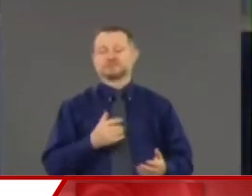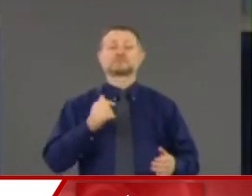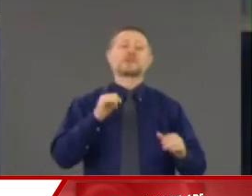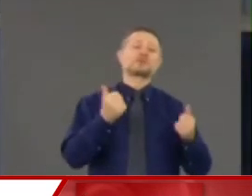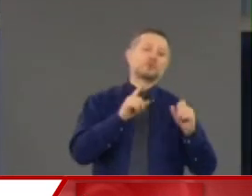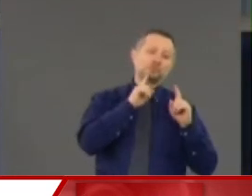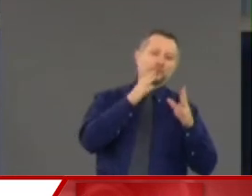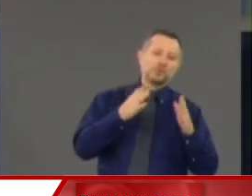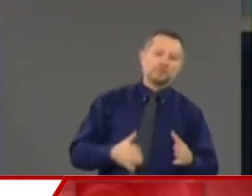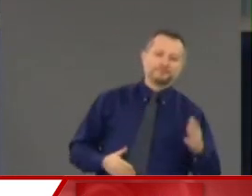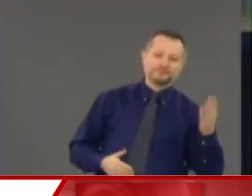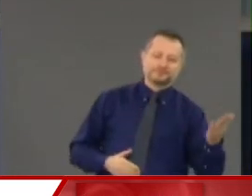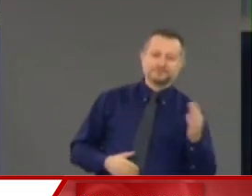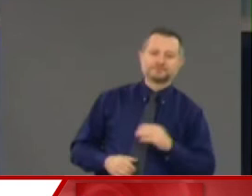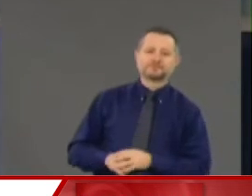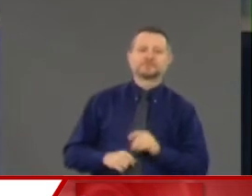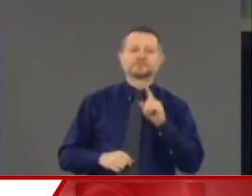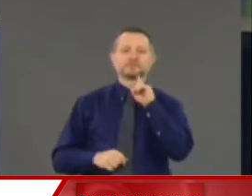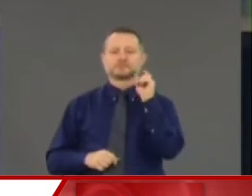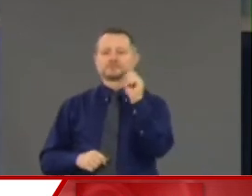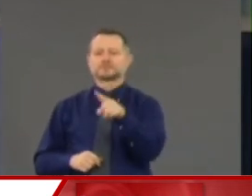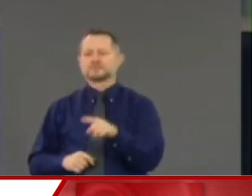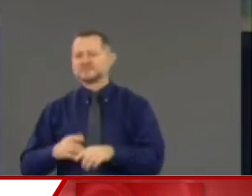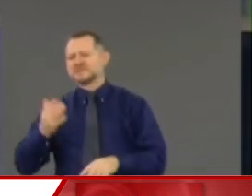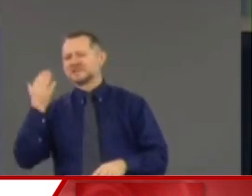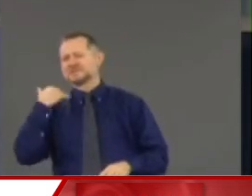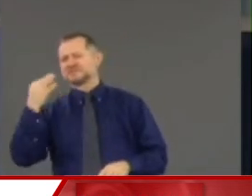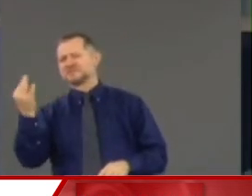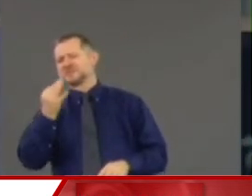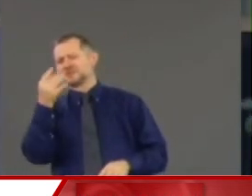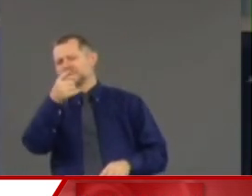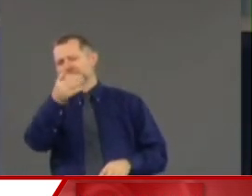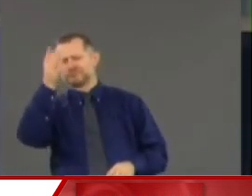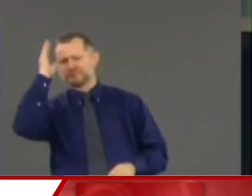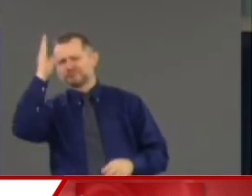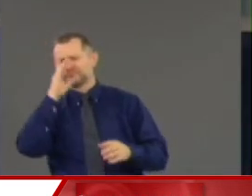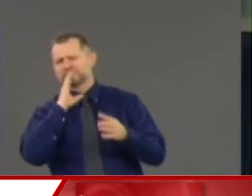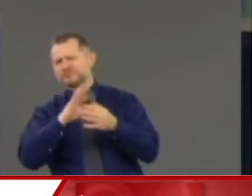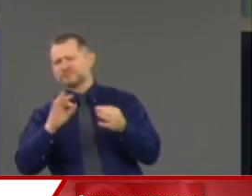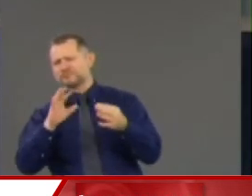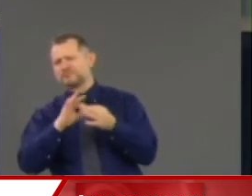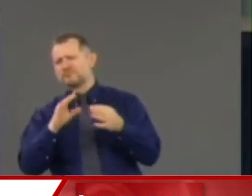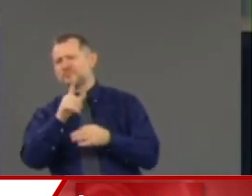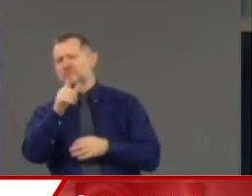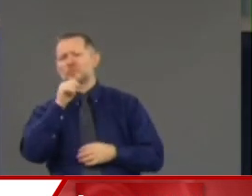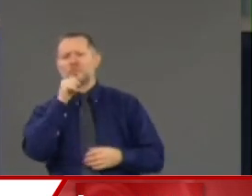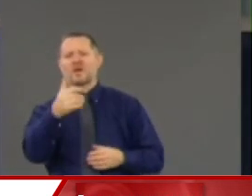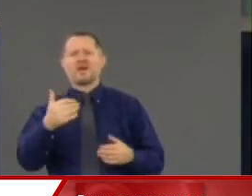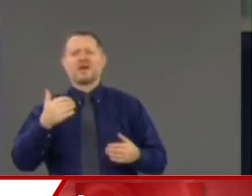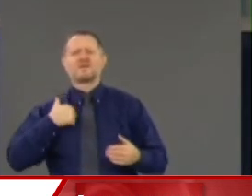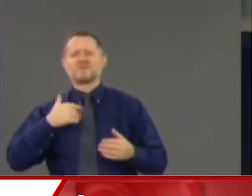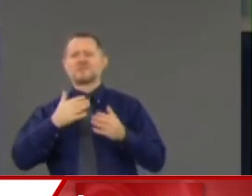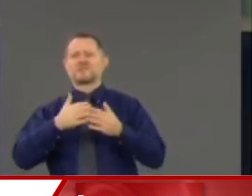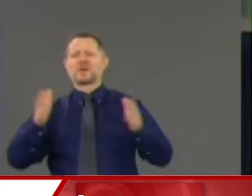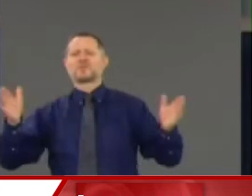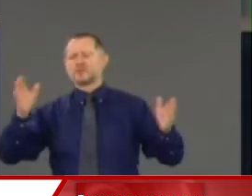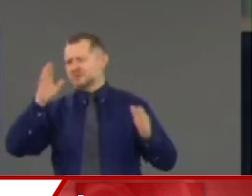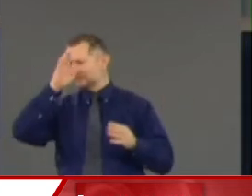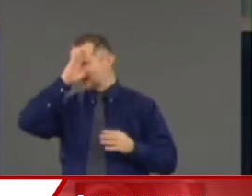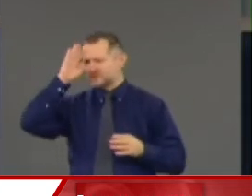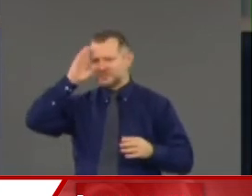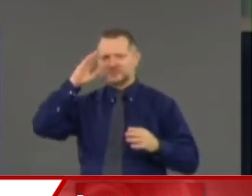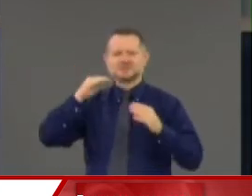So follow-up on the Friday briefing. You said that we don't have a public hospital system, and then you announced the